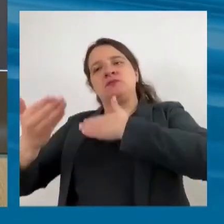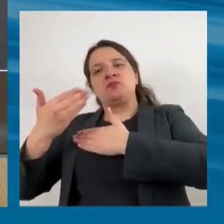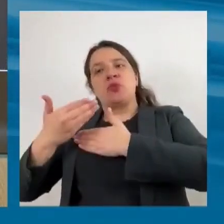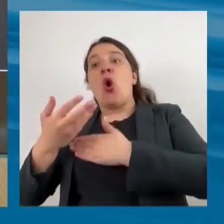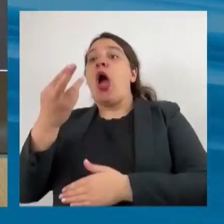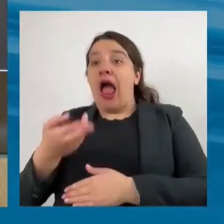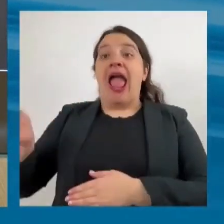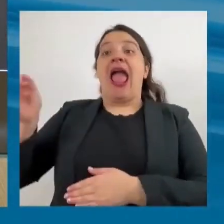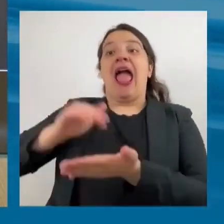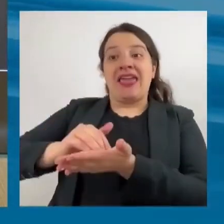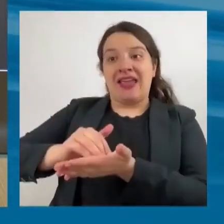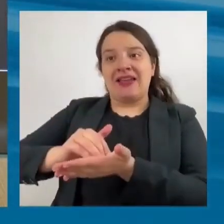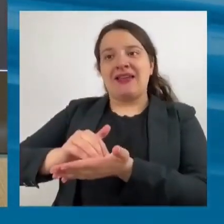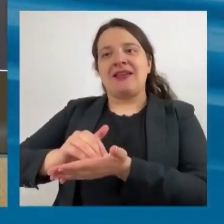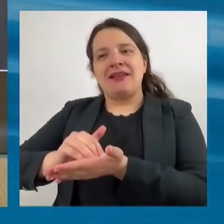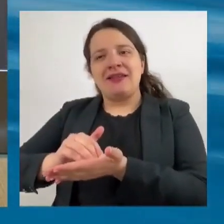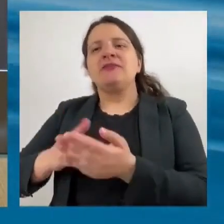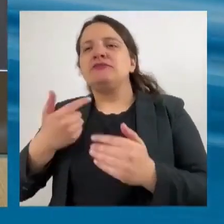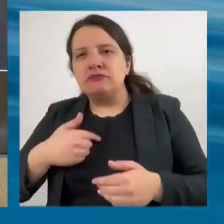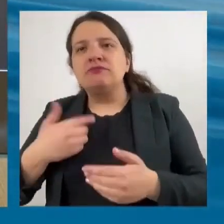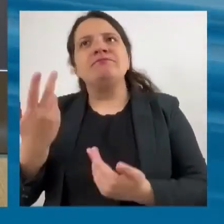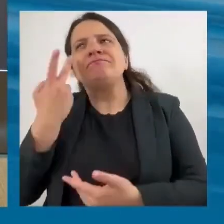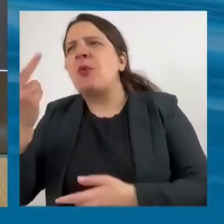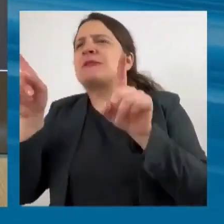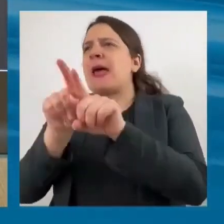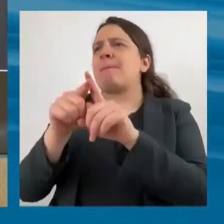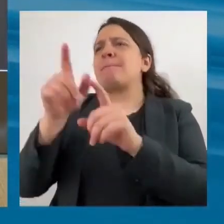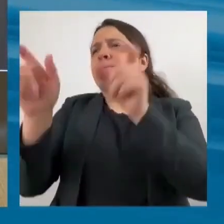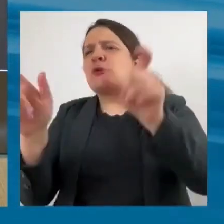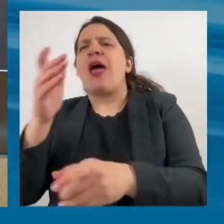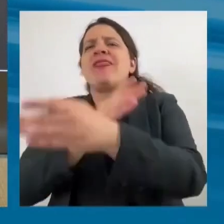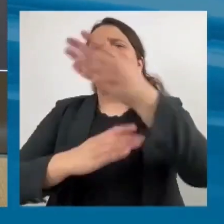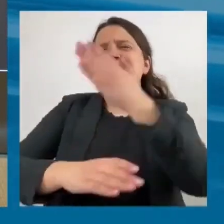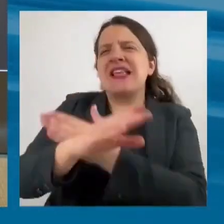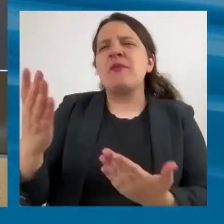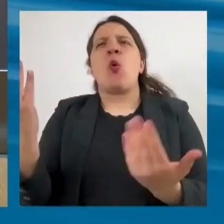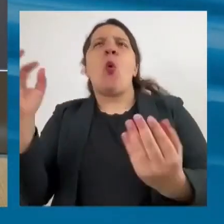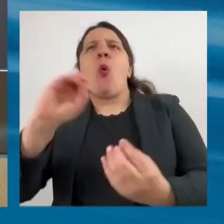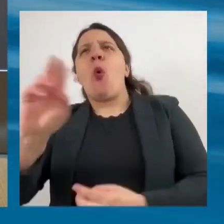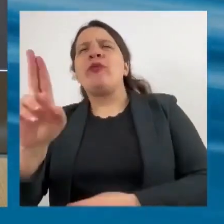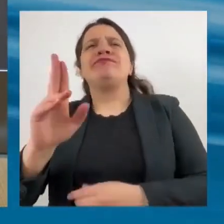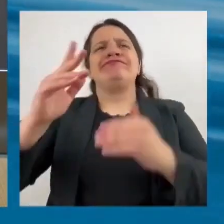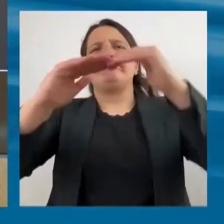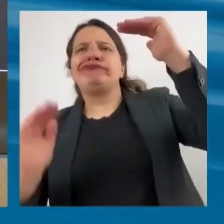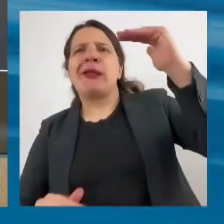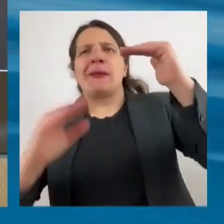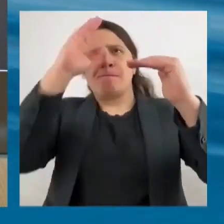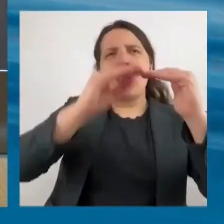disabilities, gender-related inequities, family inequities, a lot of this stems from